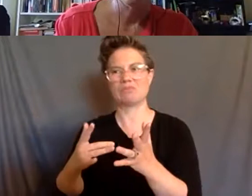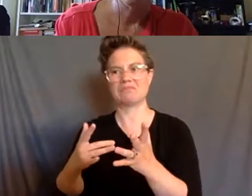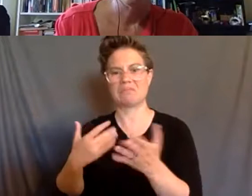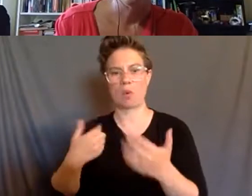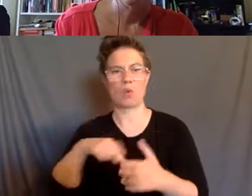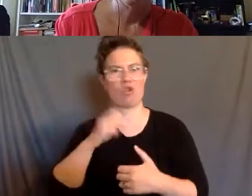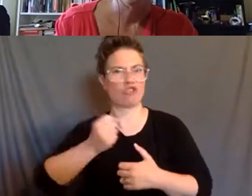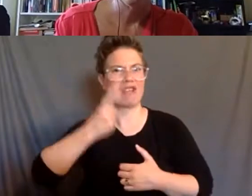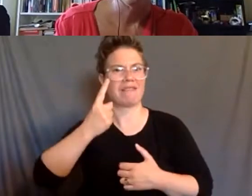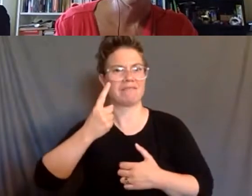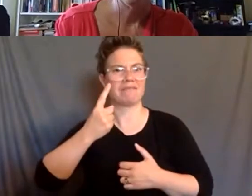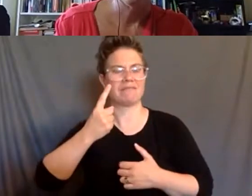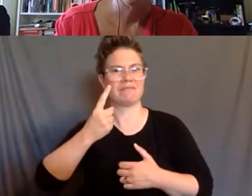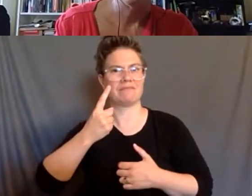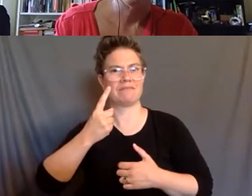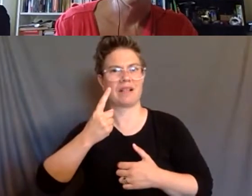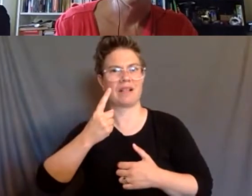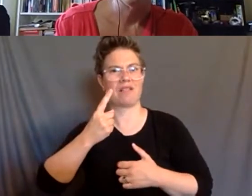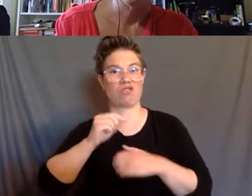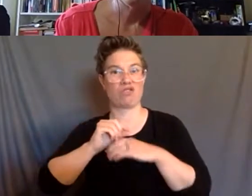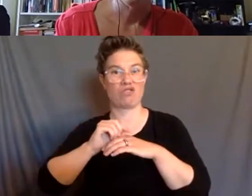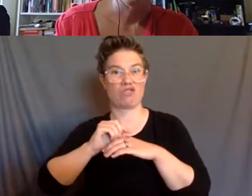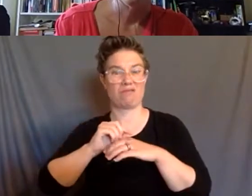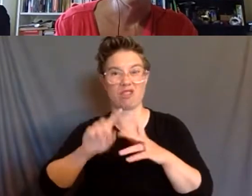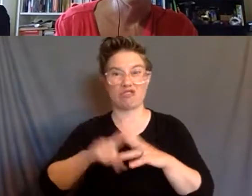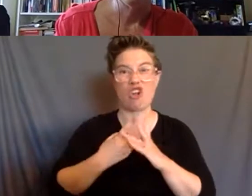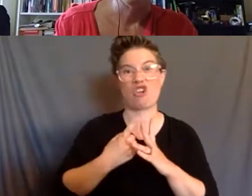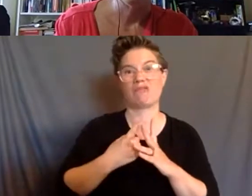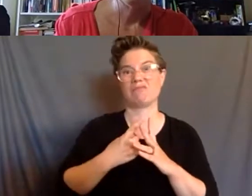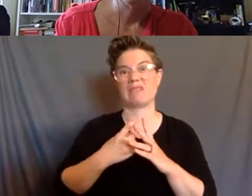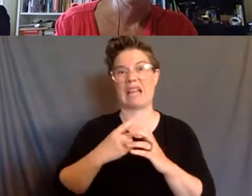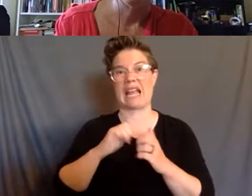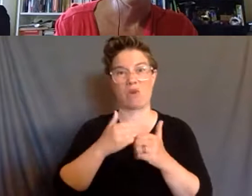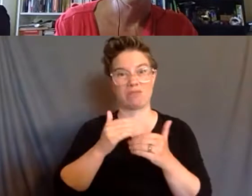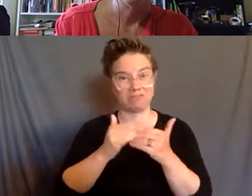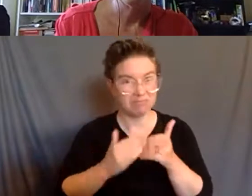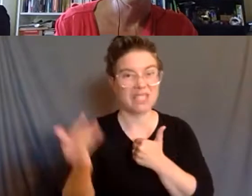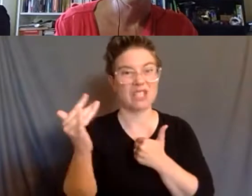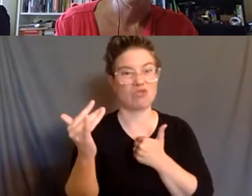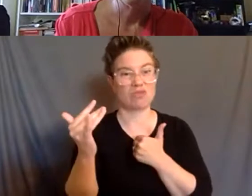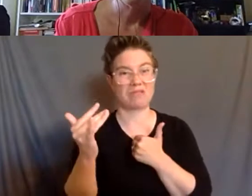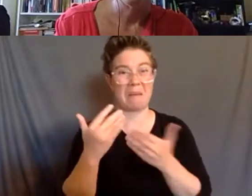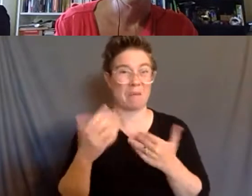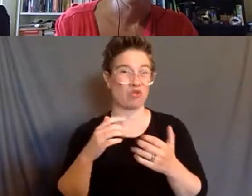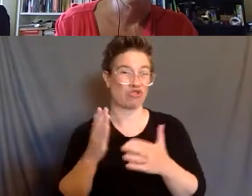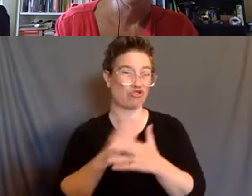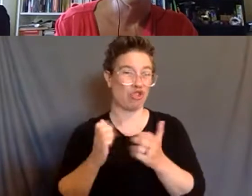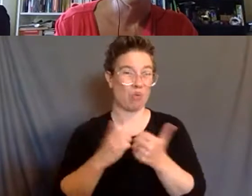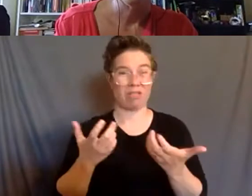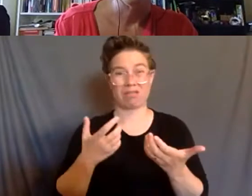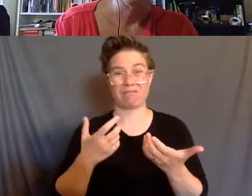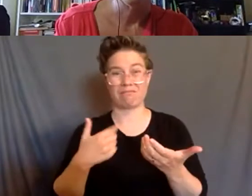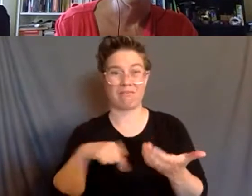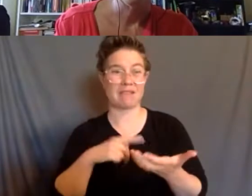causes and consequences and potential paths forward. so I was just curious if you could share what you